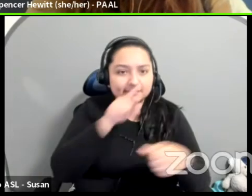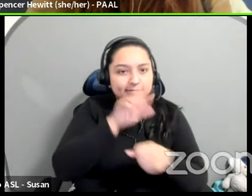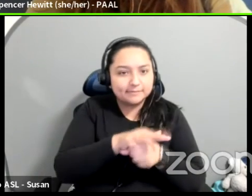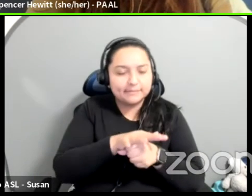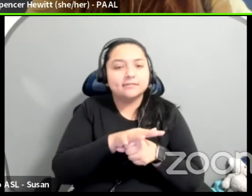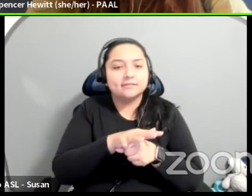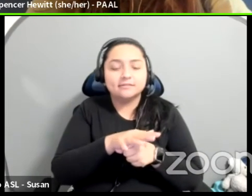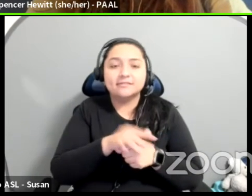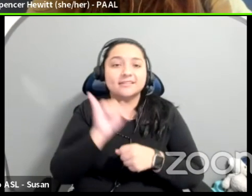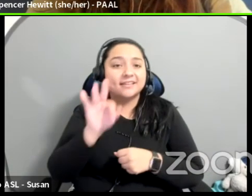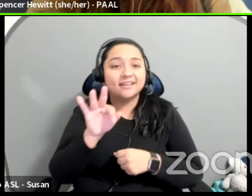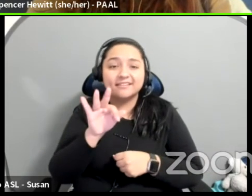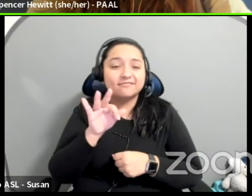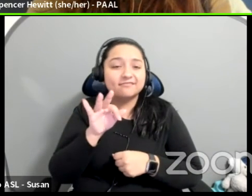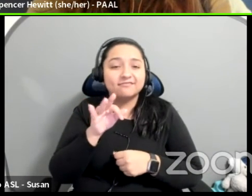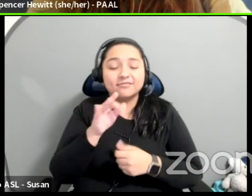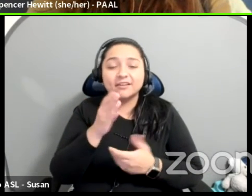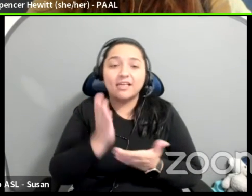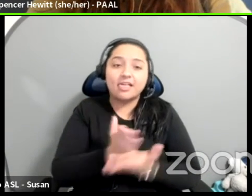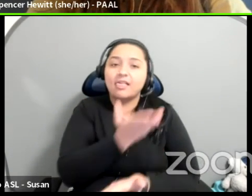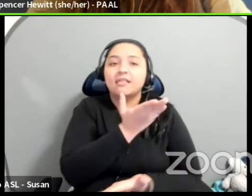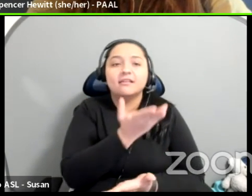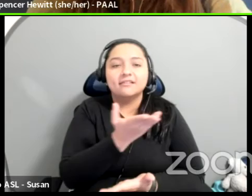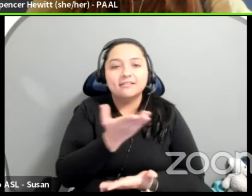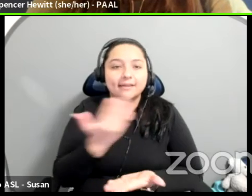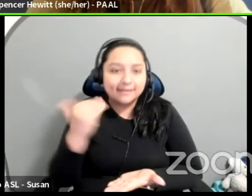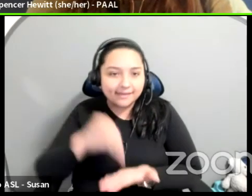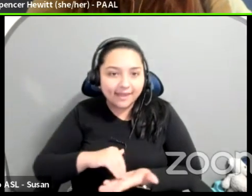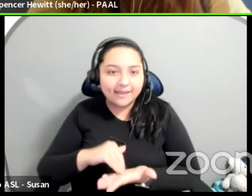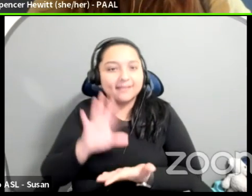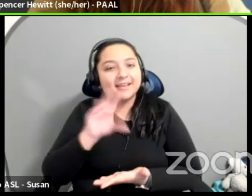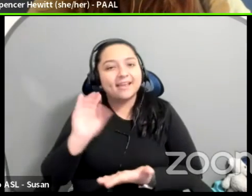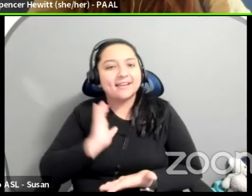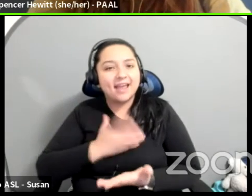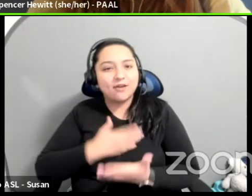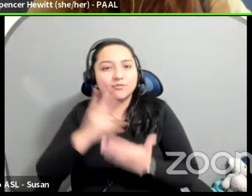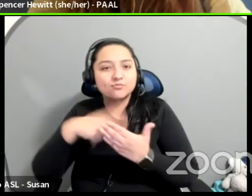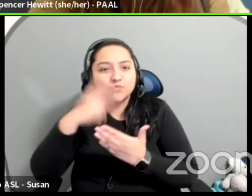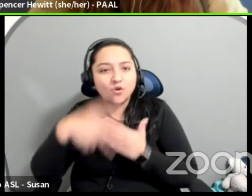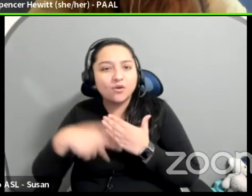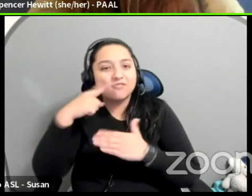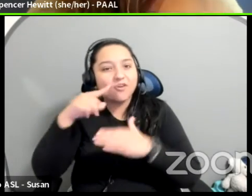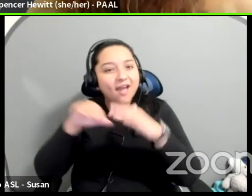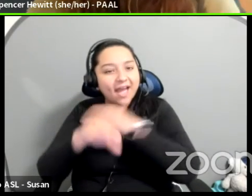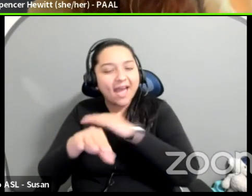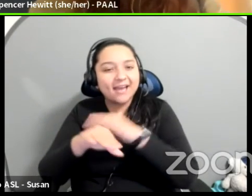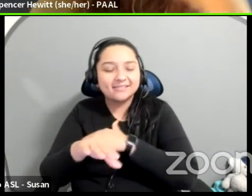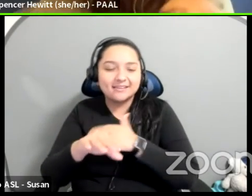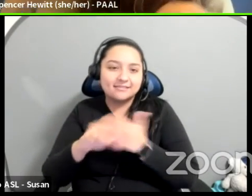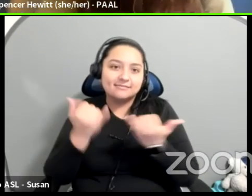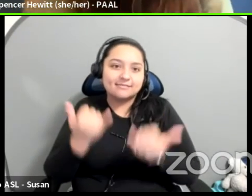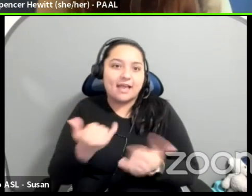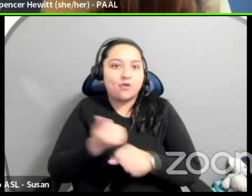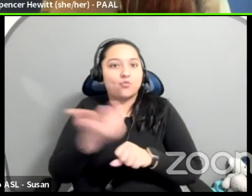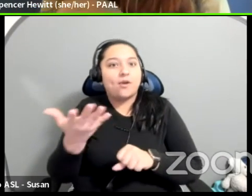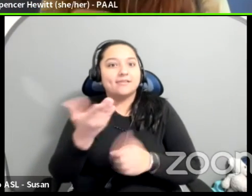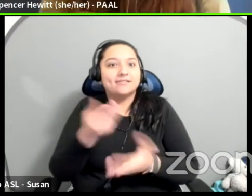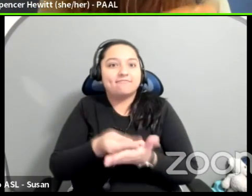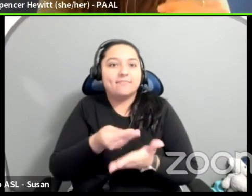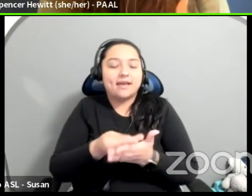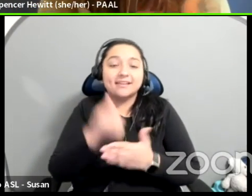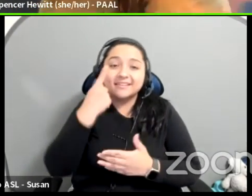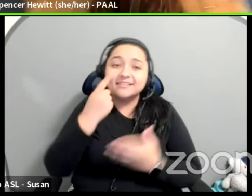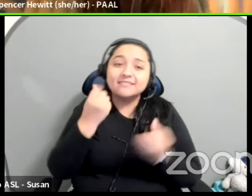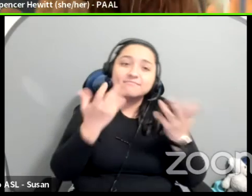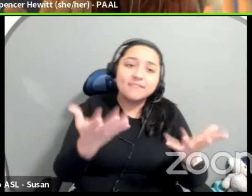back to excluding people. And our programs for access are going to be a waste of money. Imagine all the investments that all these organizations are doing in like consultants and everything.